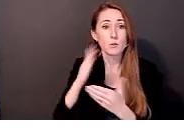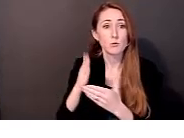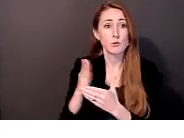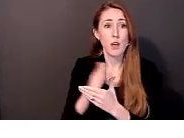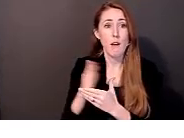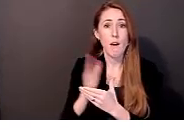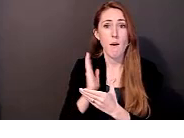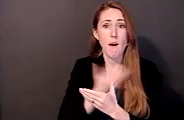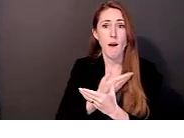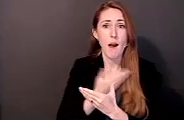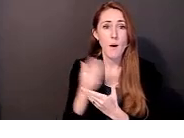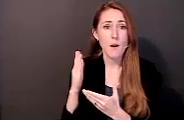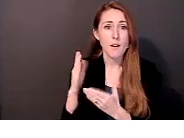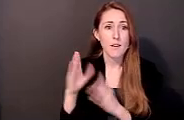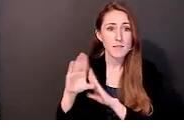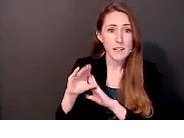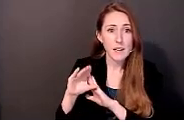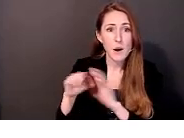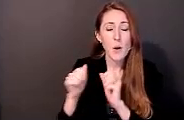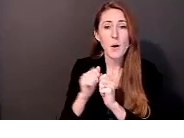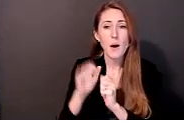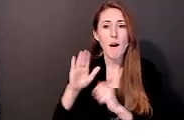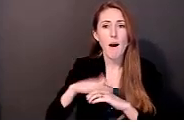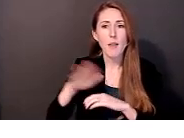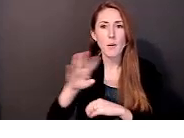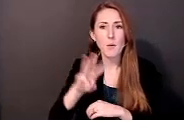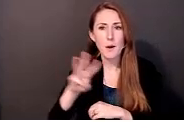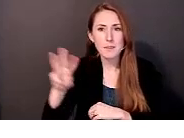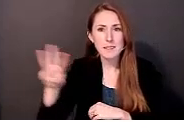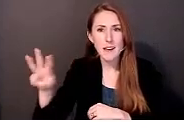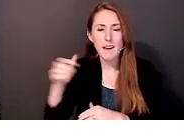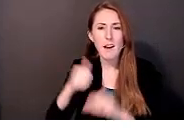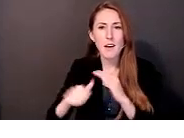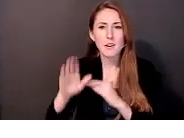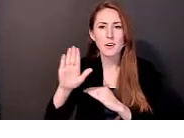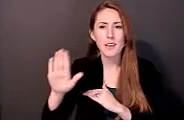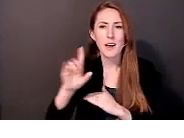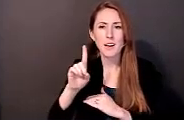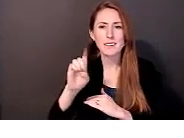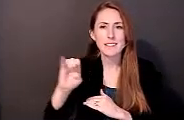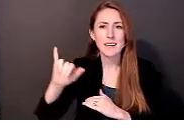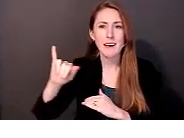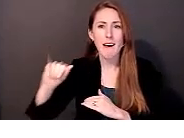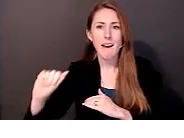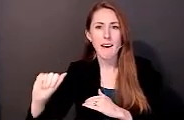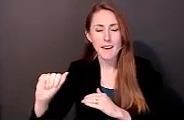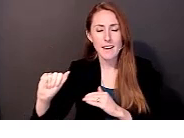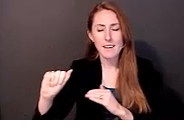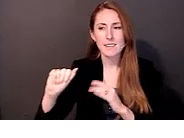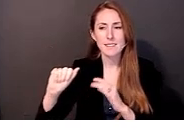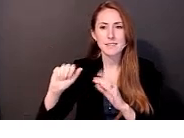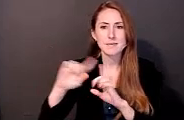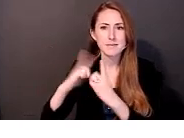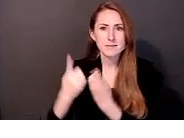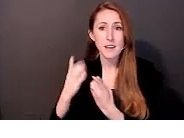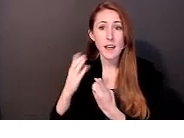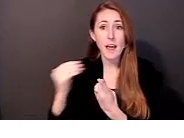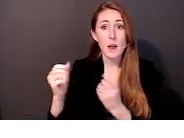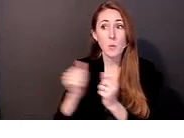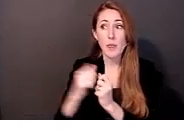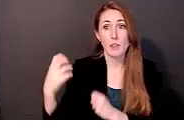their commission on diversity, equity, inclusion, and accessibility, and with the chair of their research commission.